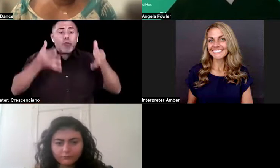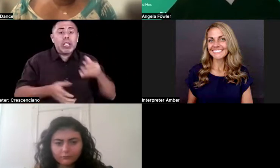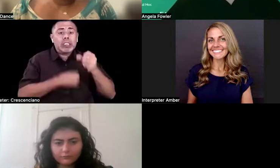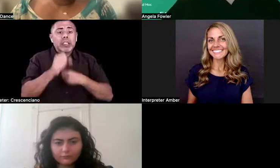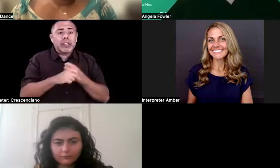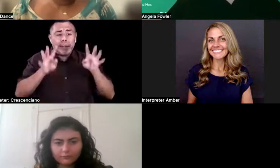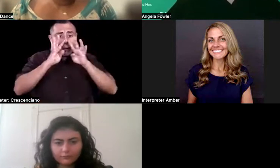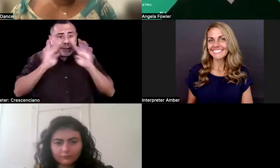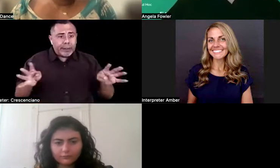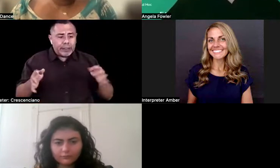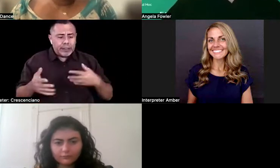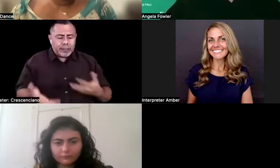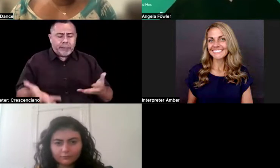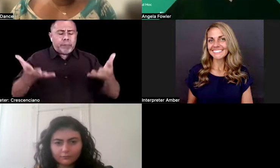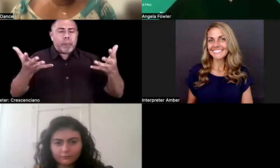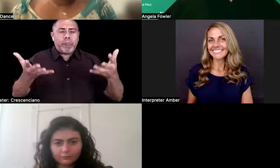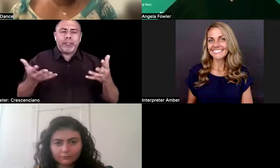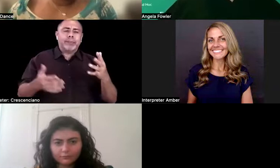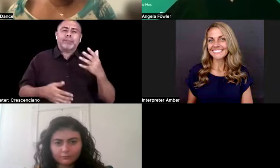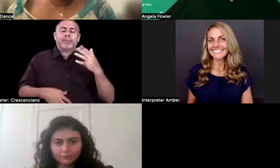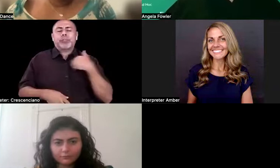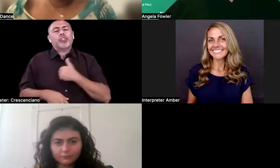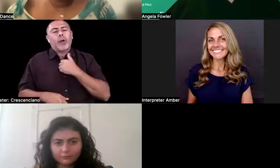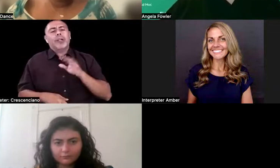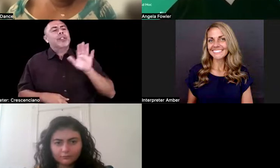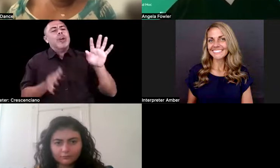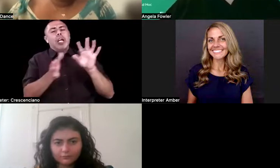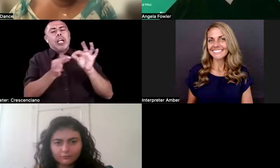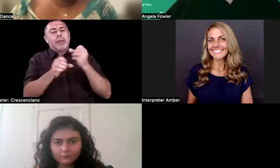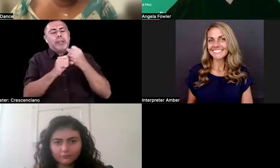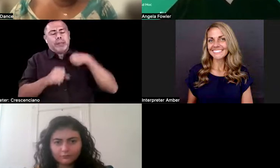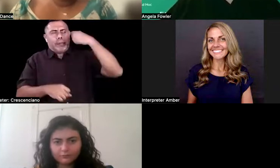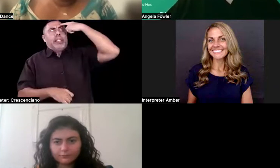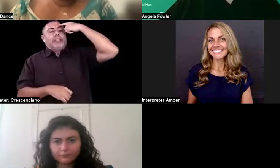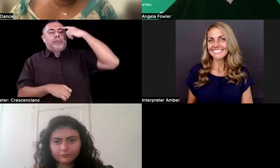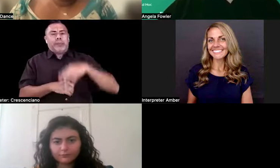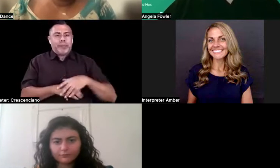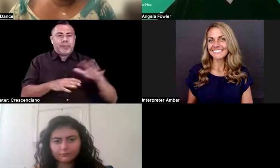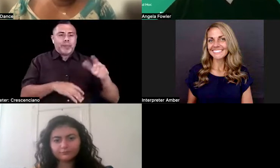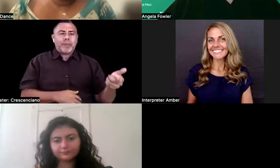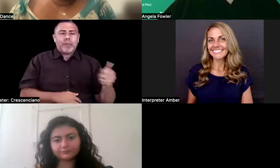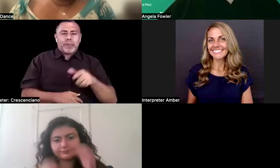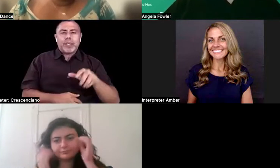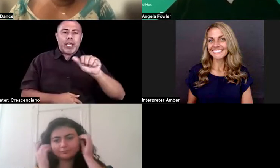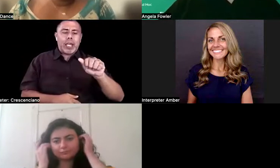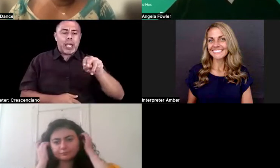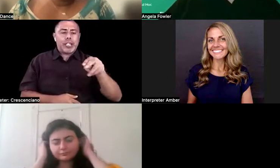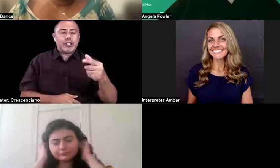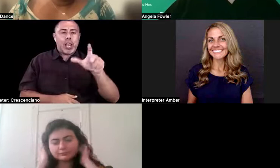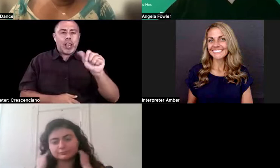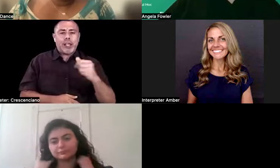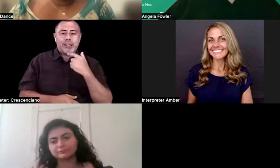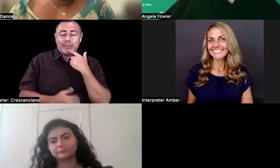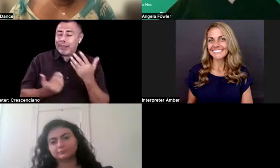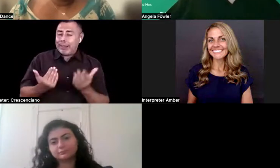This is, it's so easy to check a box, right? It's so easy to say we have a diversity